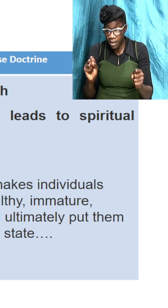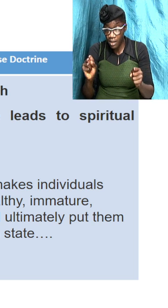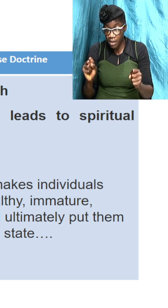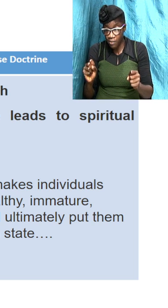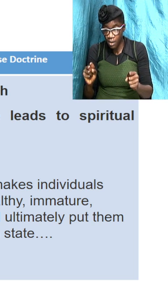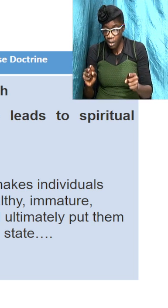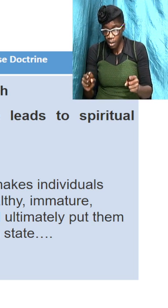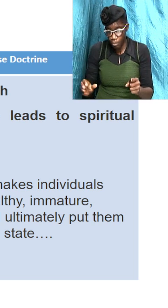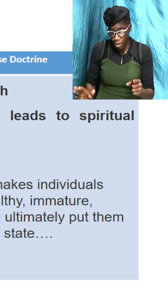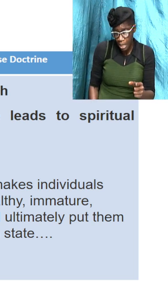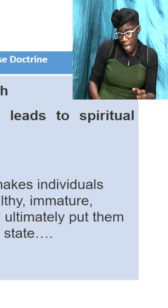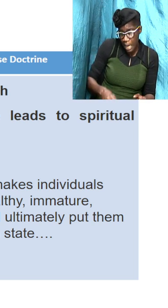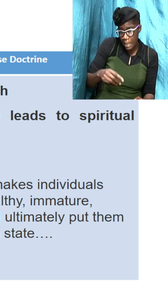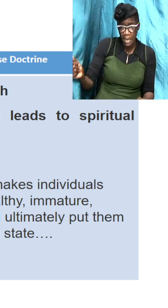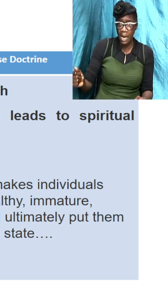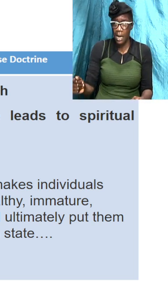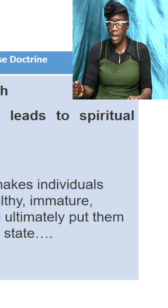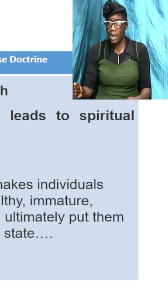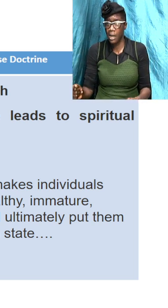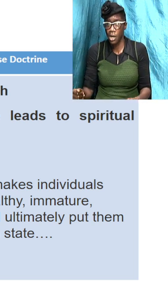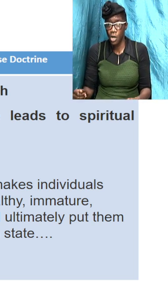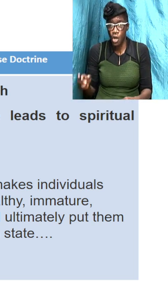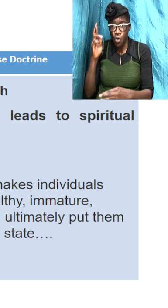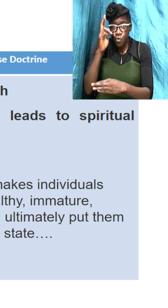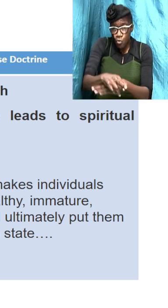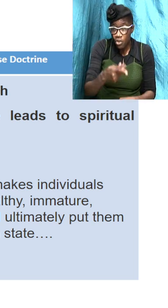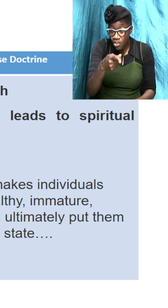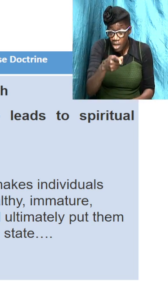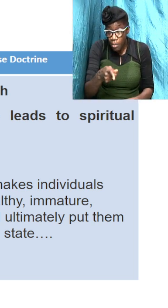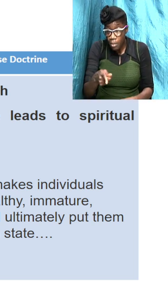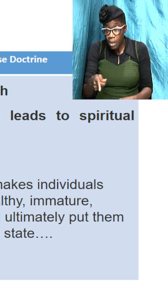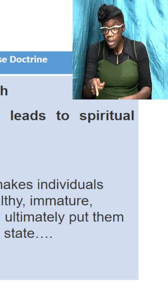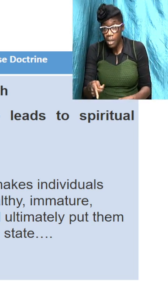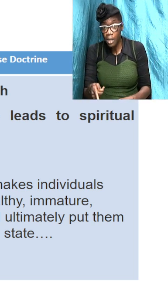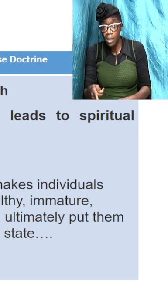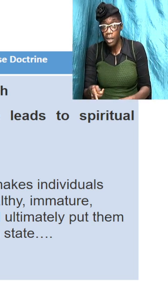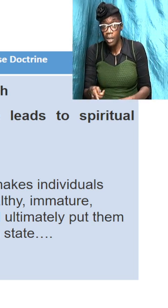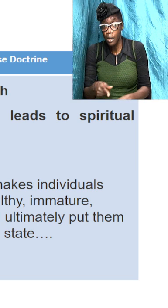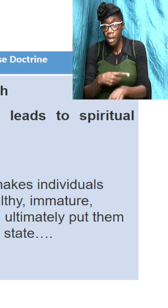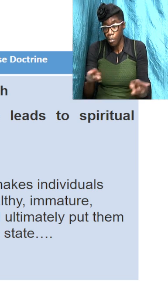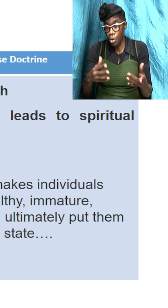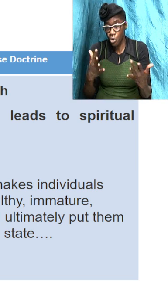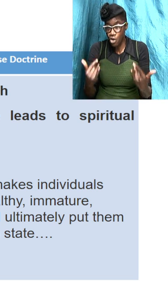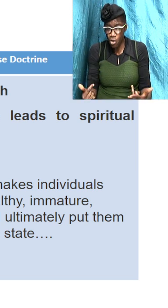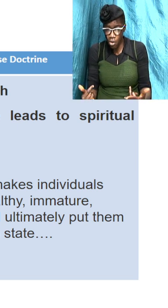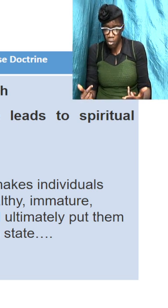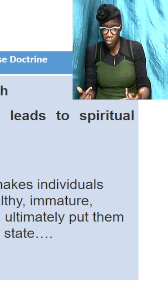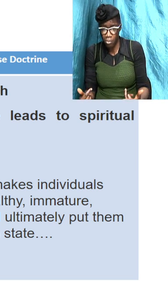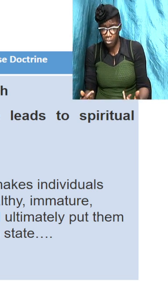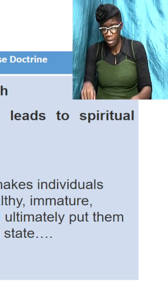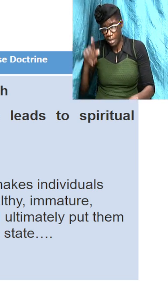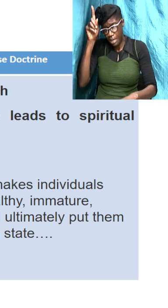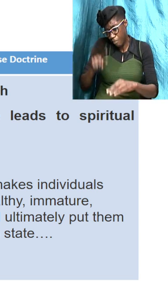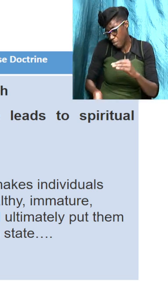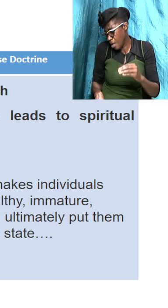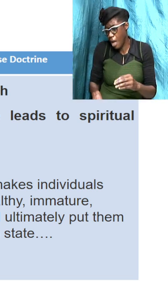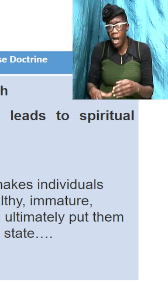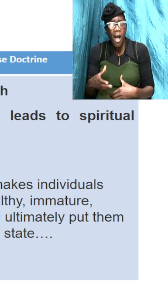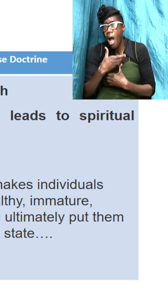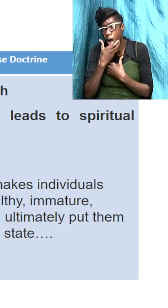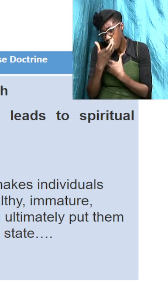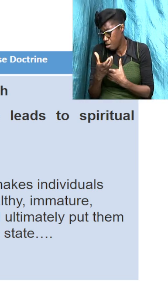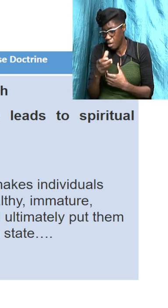rushed me and it came out because it was just a natural part but not like normal season a curse word not come out